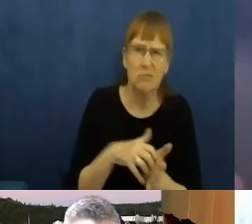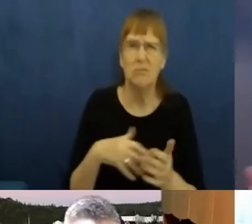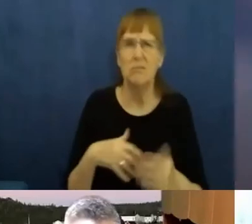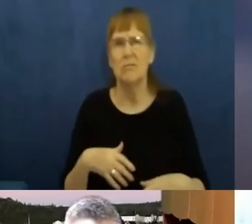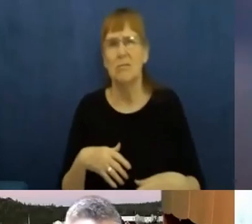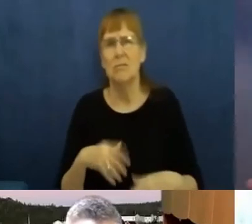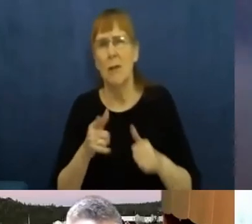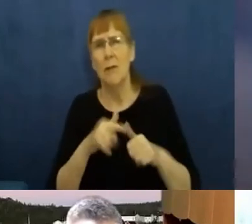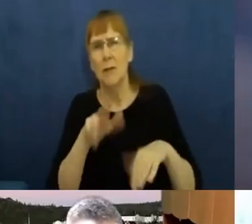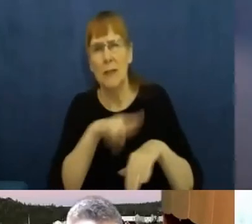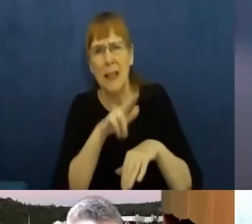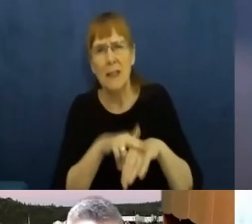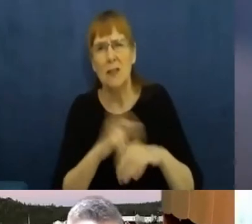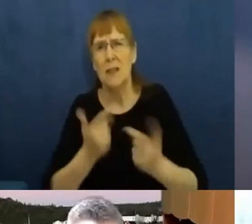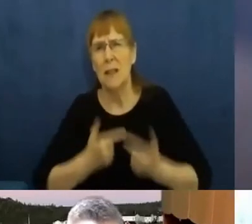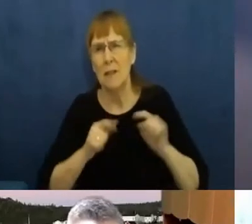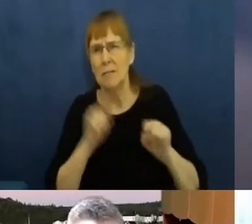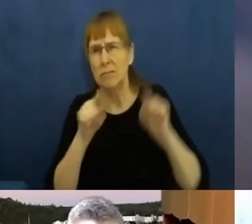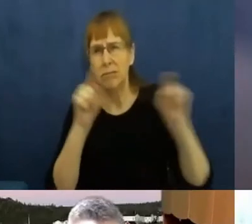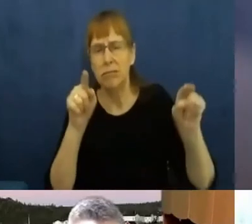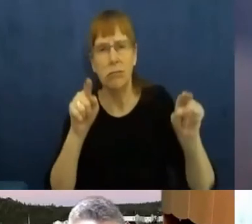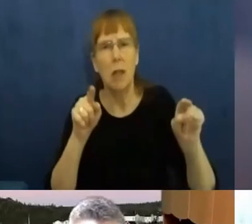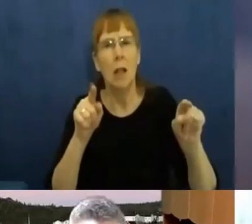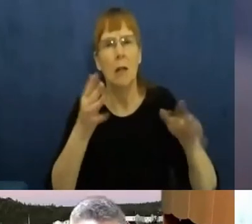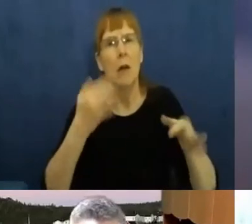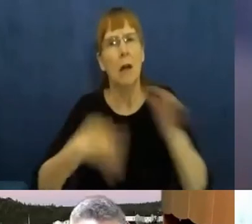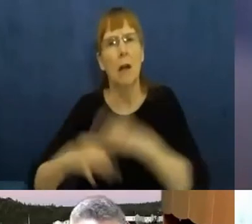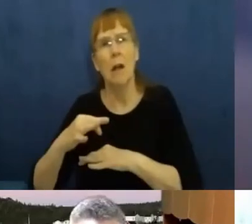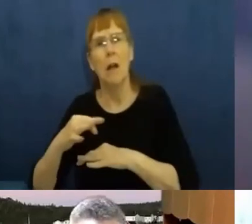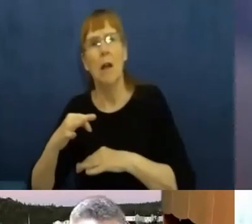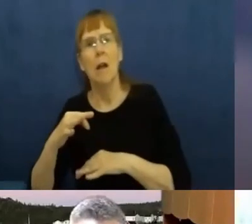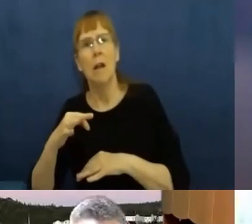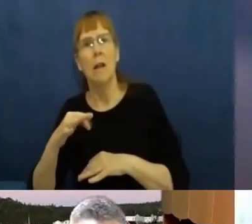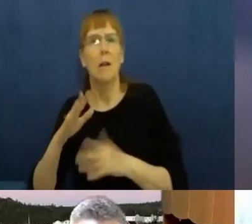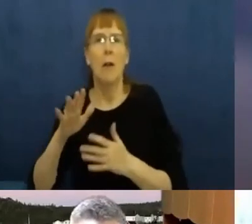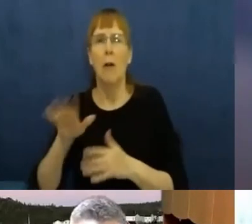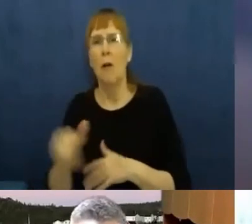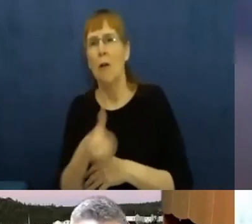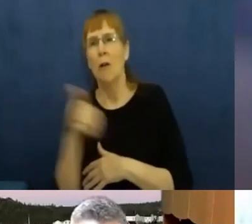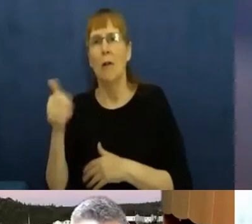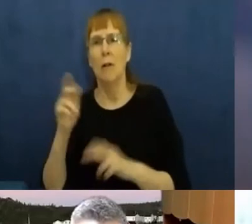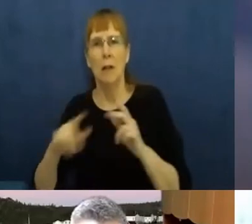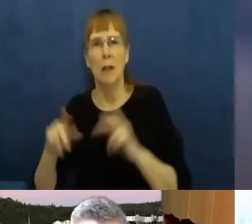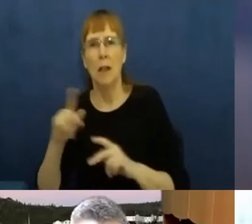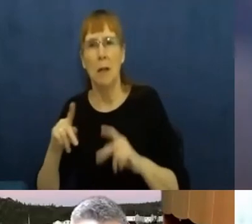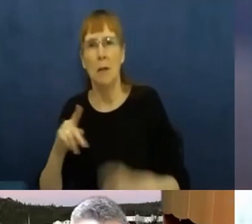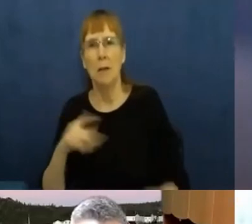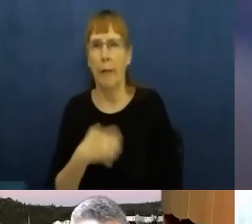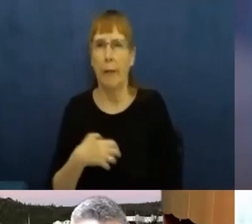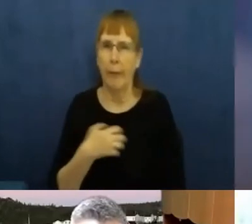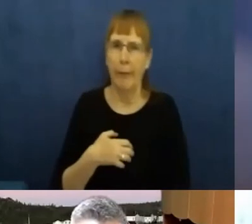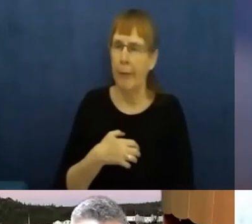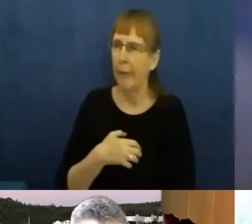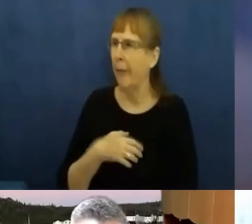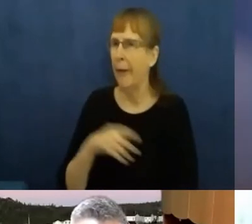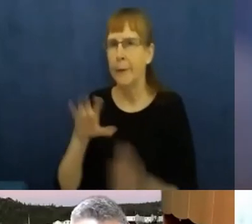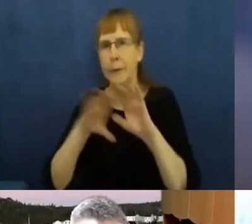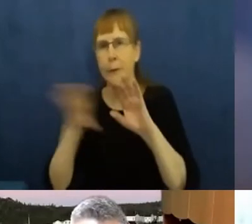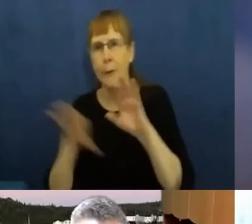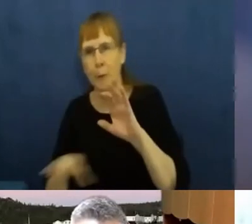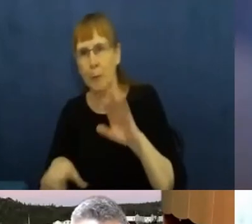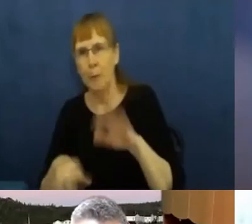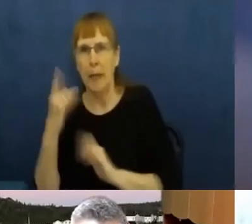When the whole world went online and we were moaning and complaining about eight hours of Zoom a day, there were communities that would have